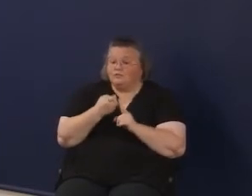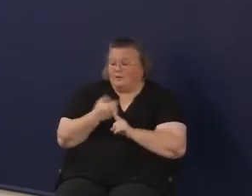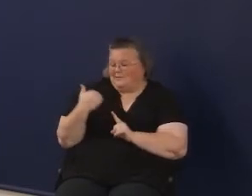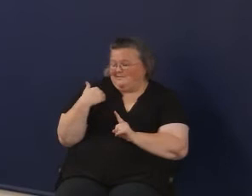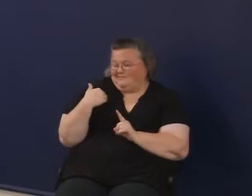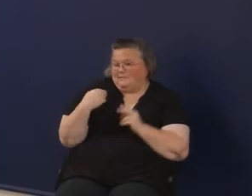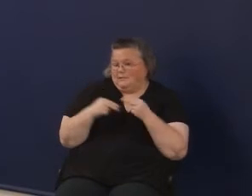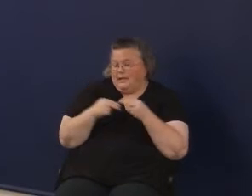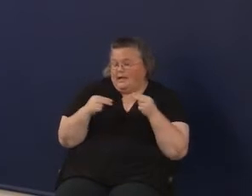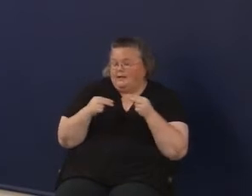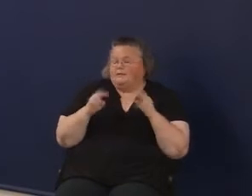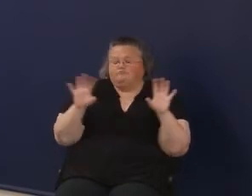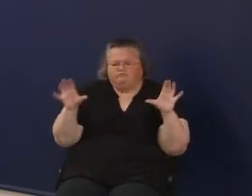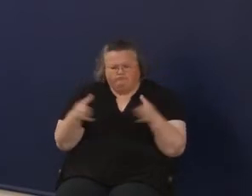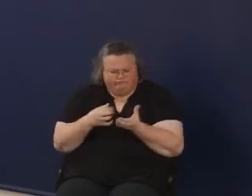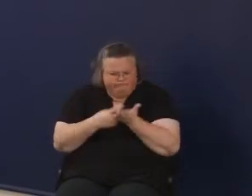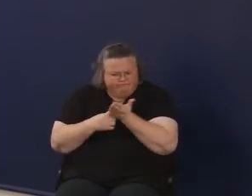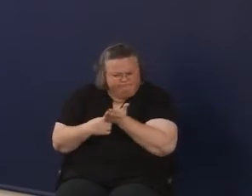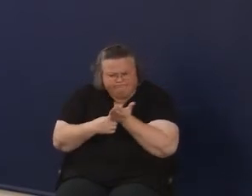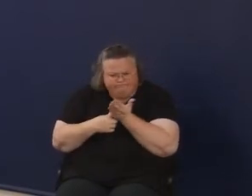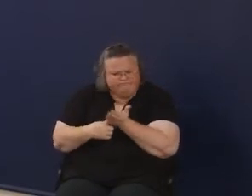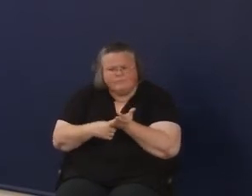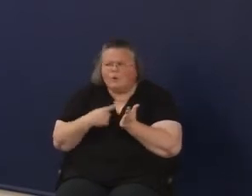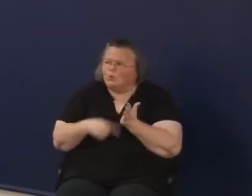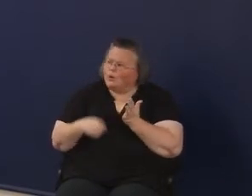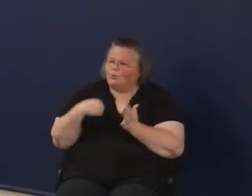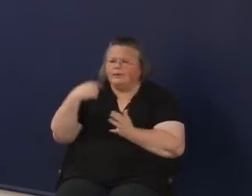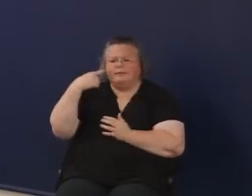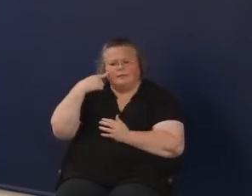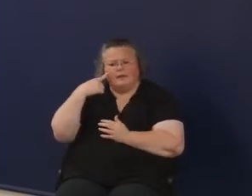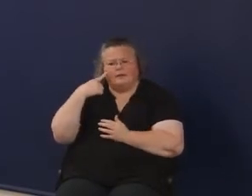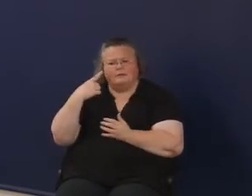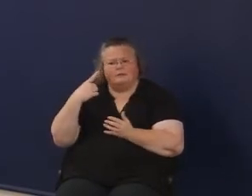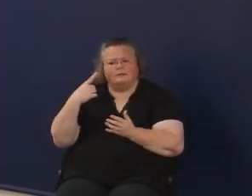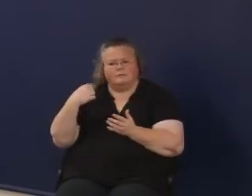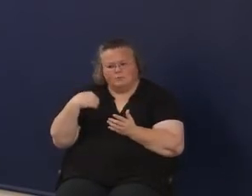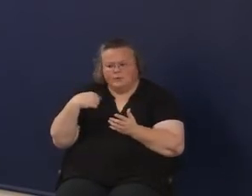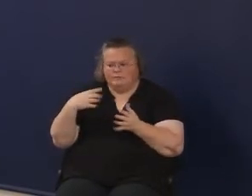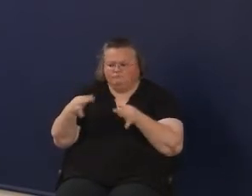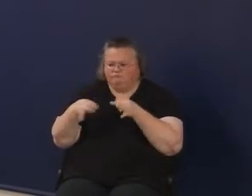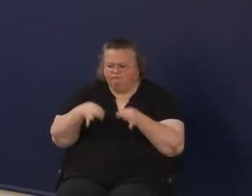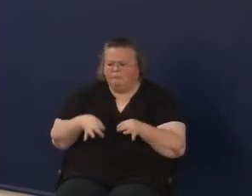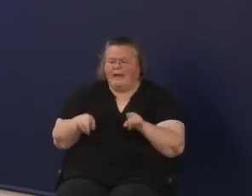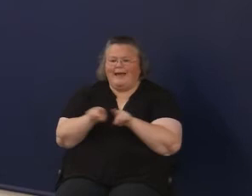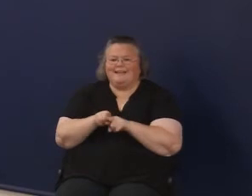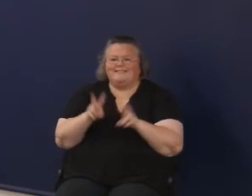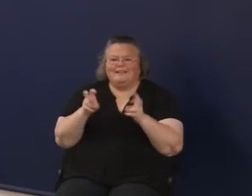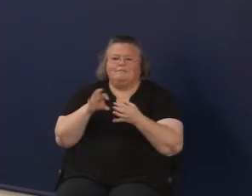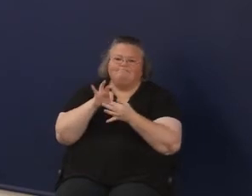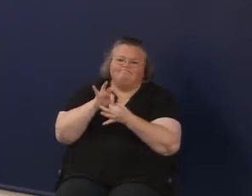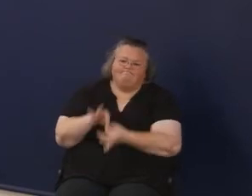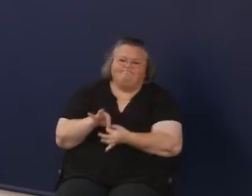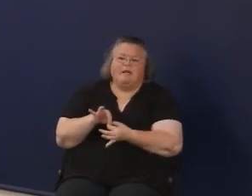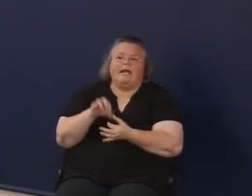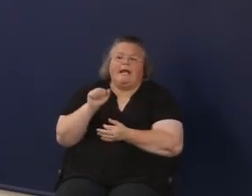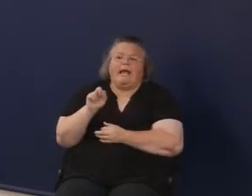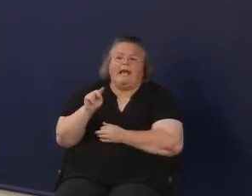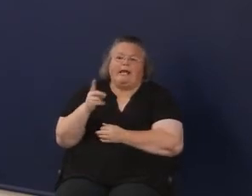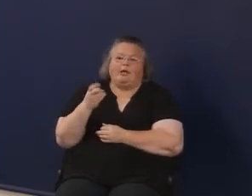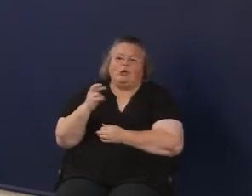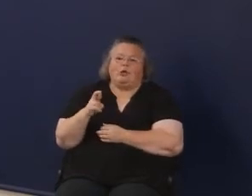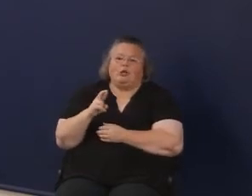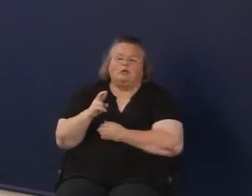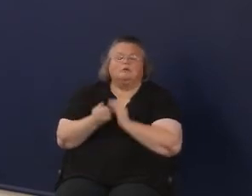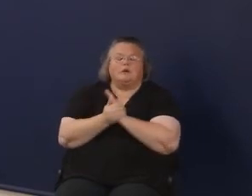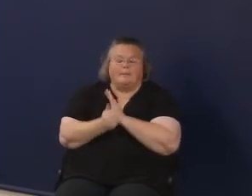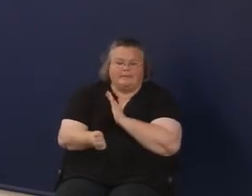got together and started to say, what do we think we would define as the anchor competencies at a statewide level? And you can